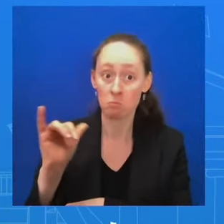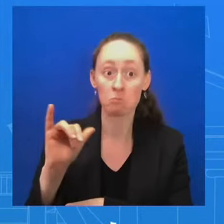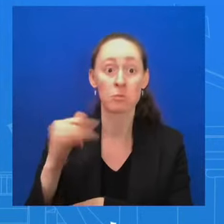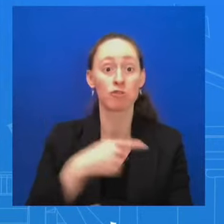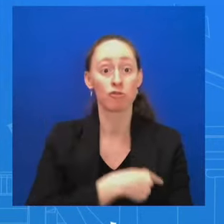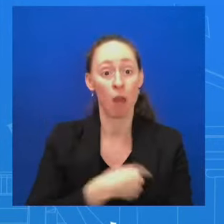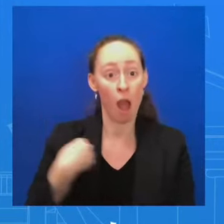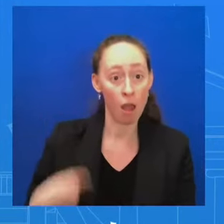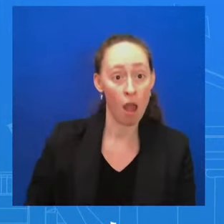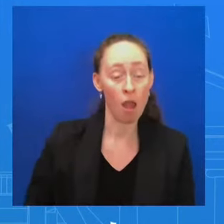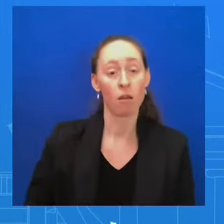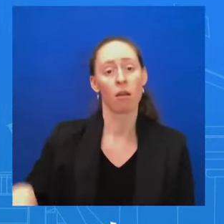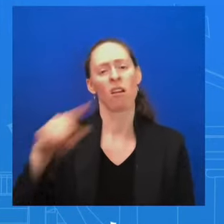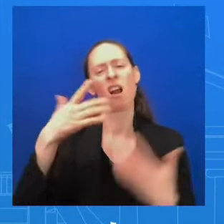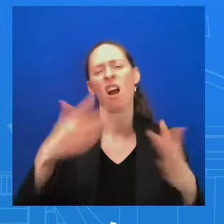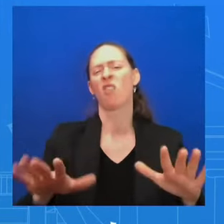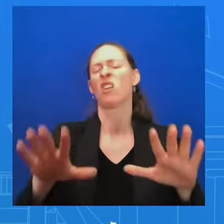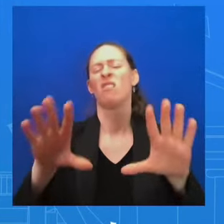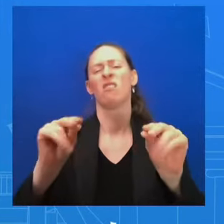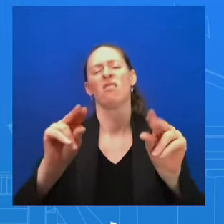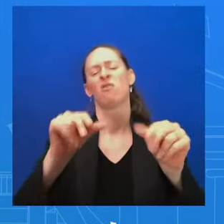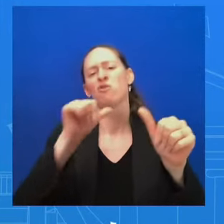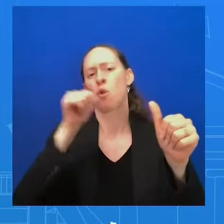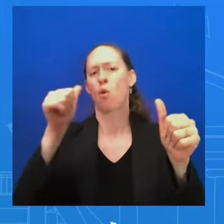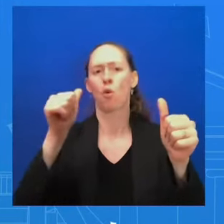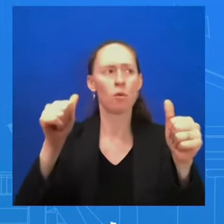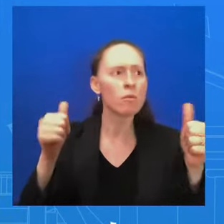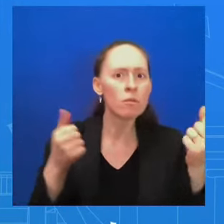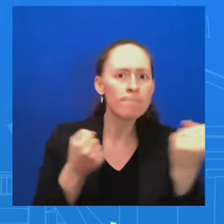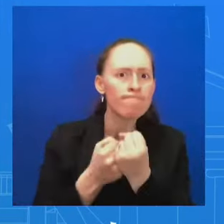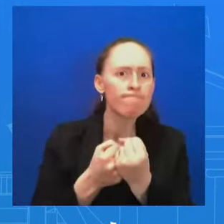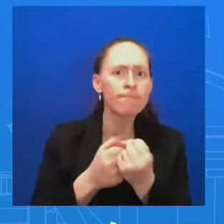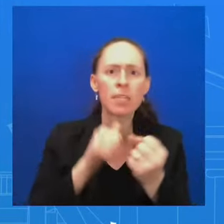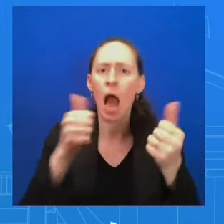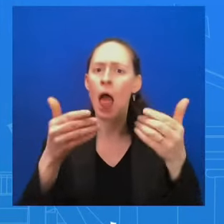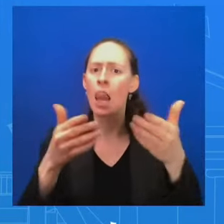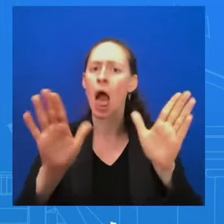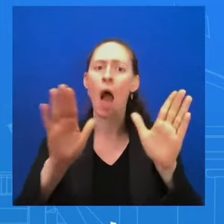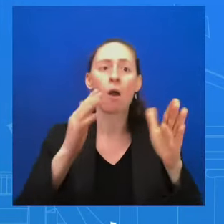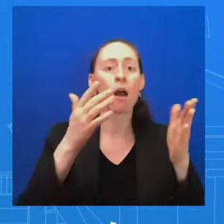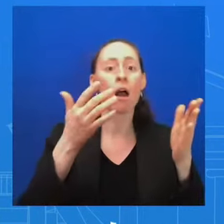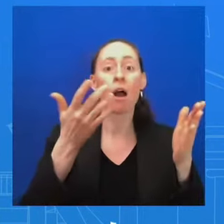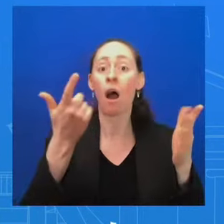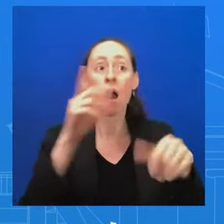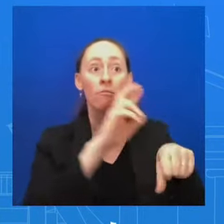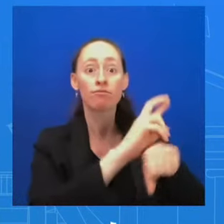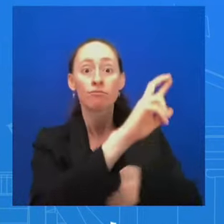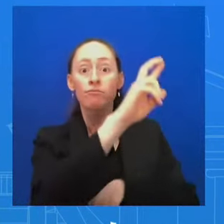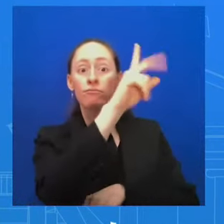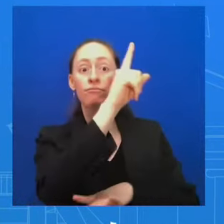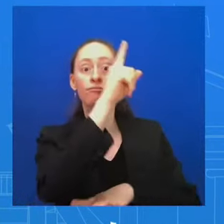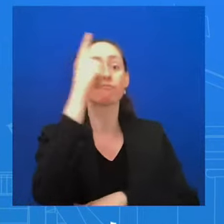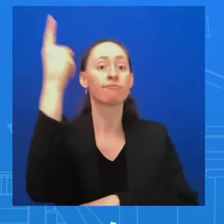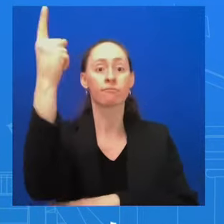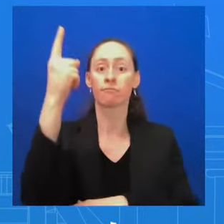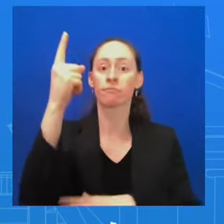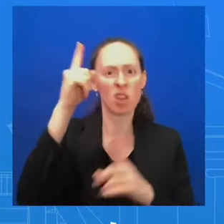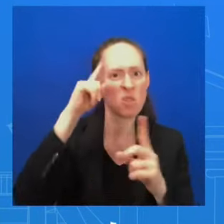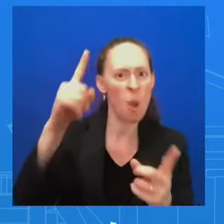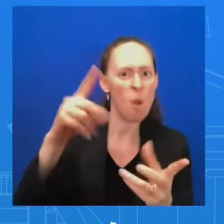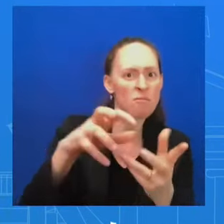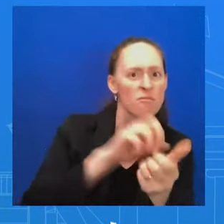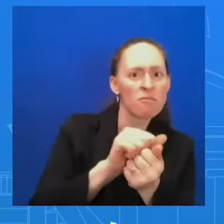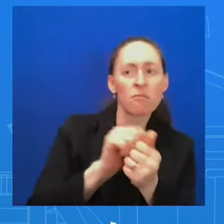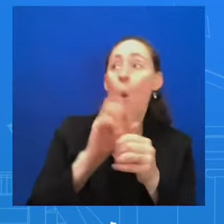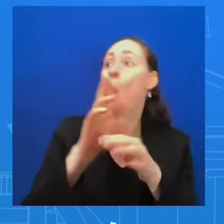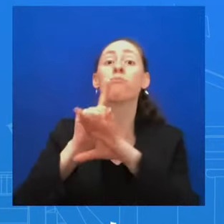nuclear weapons or other kinds of weapons of mass destruction, end quote, in orbit, period. And we have heard President Putin say that Russia